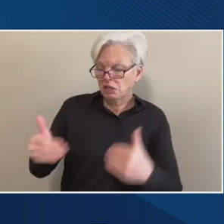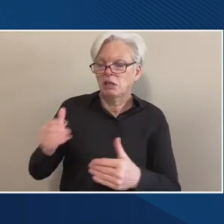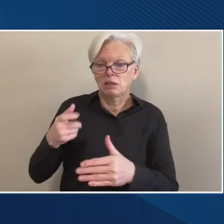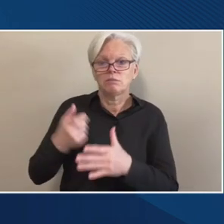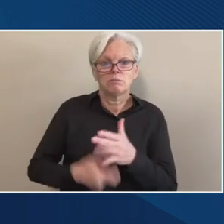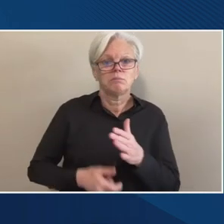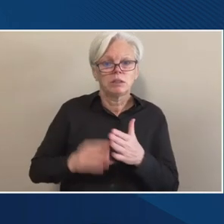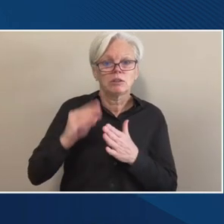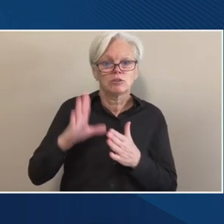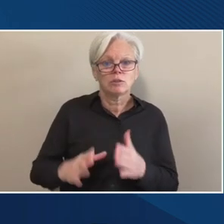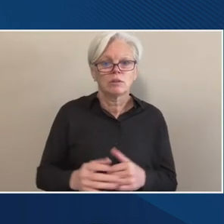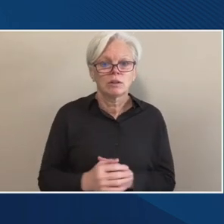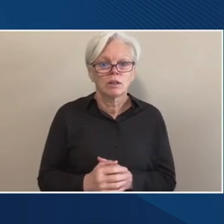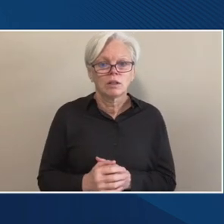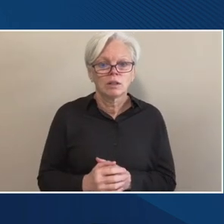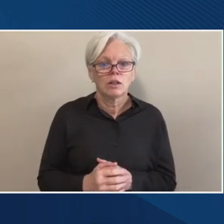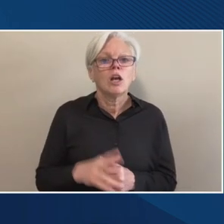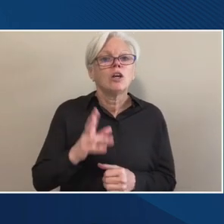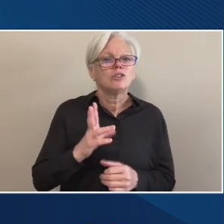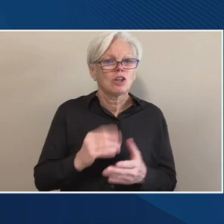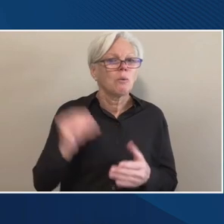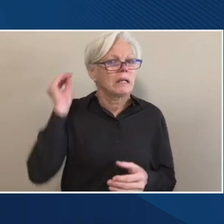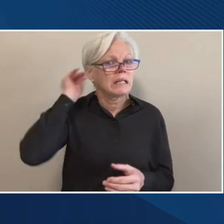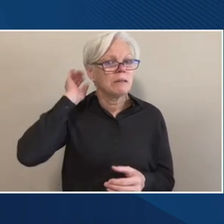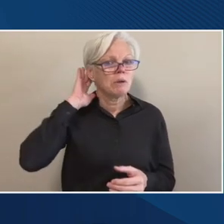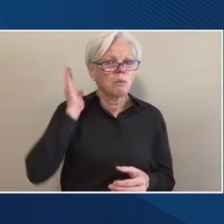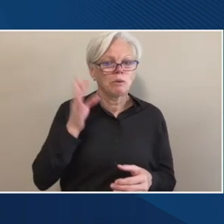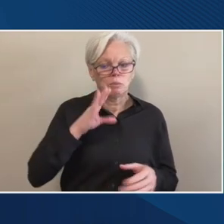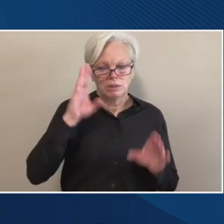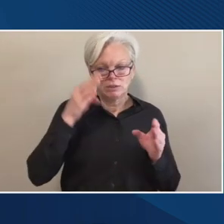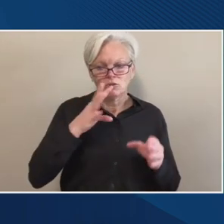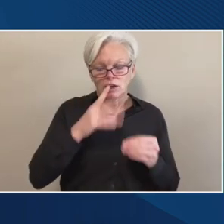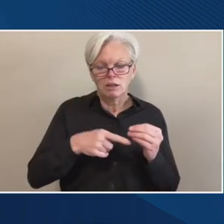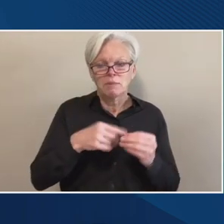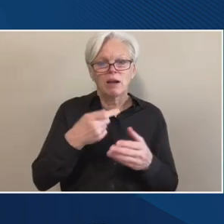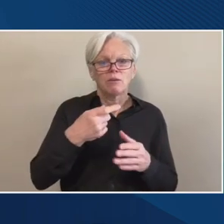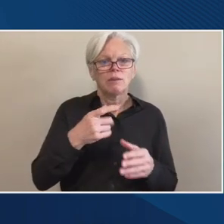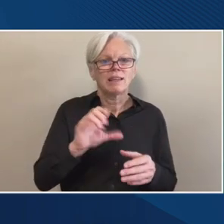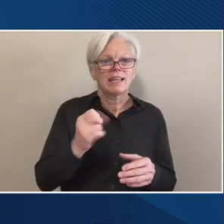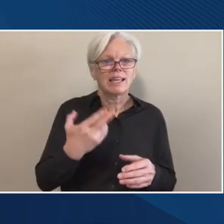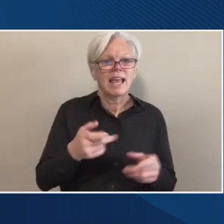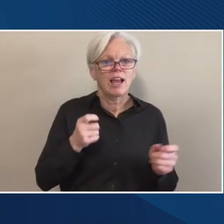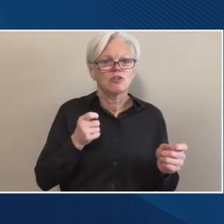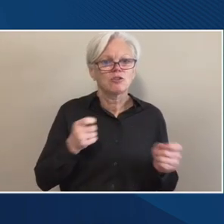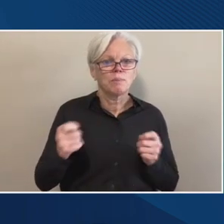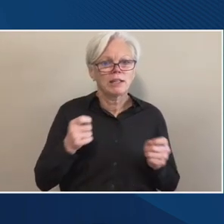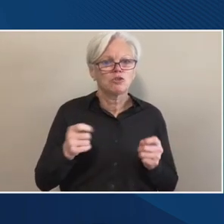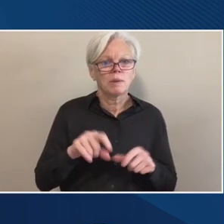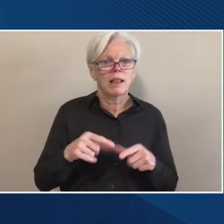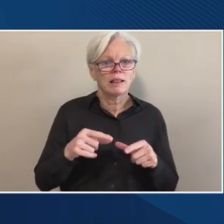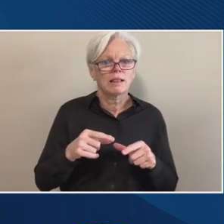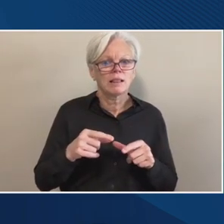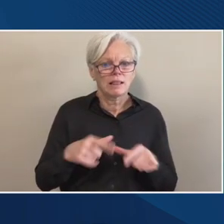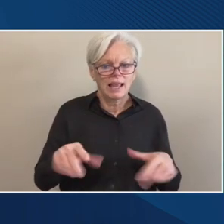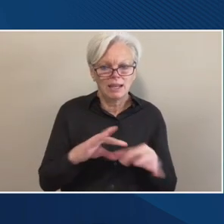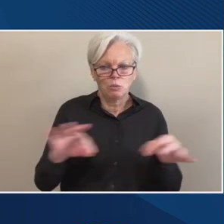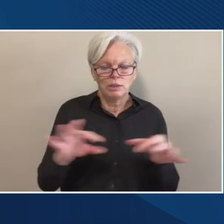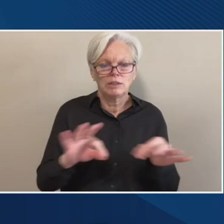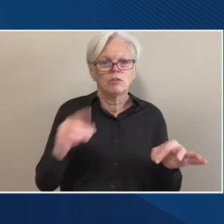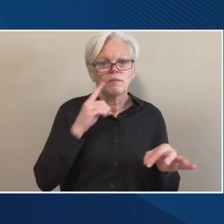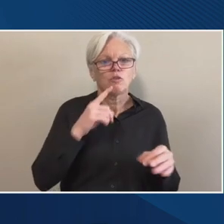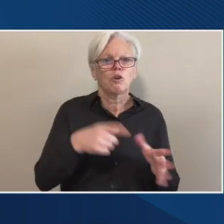Okay. Something to keep in mind when we go back to the cash management language on mandatory and automatic billings. Thank you.